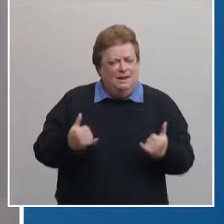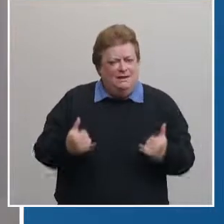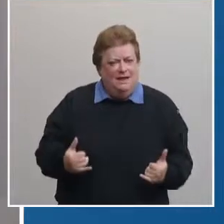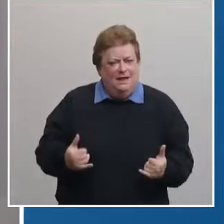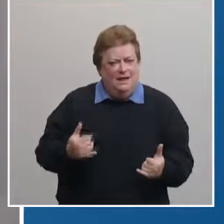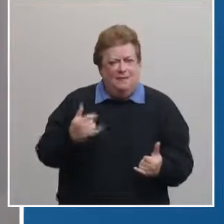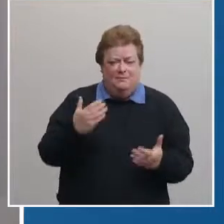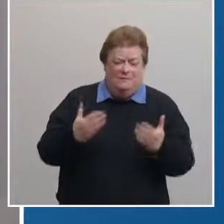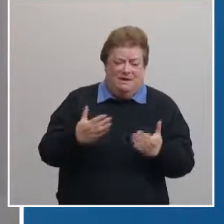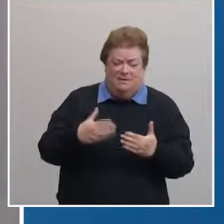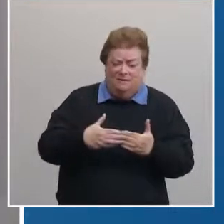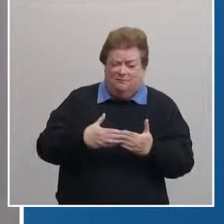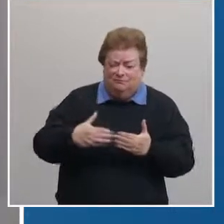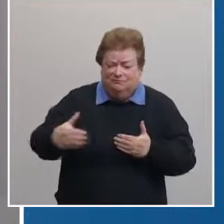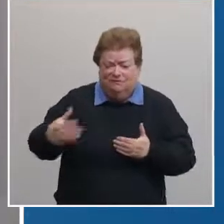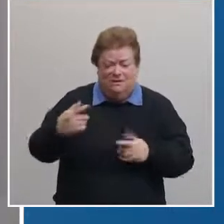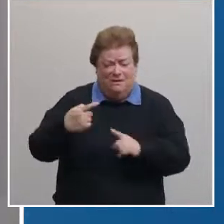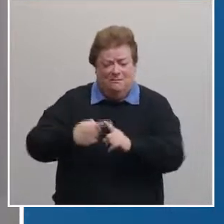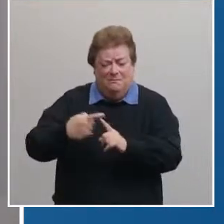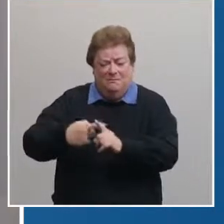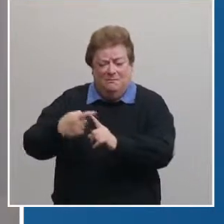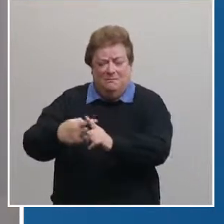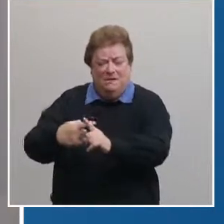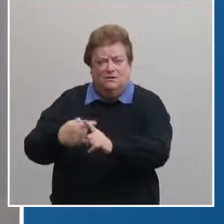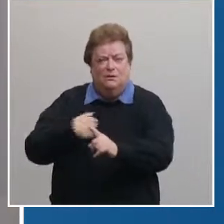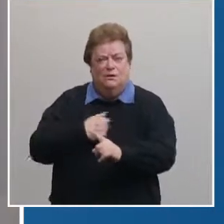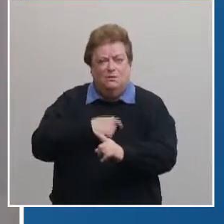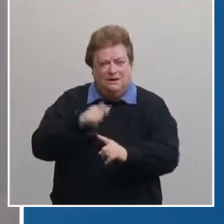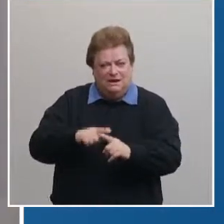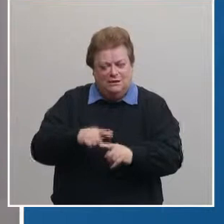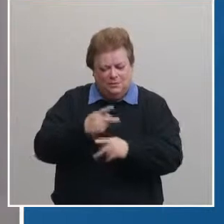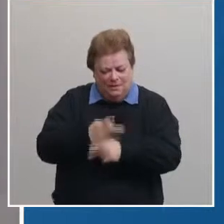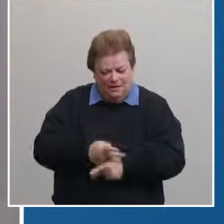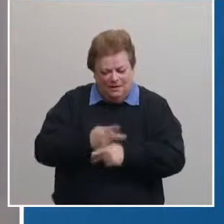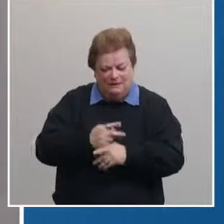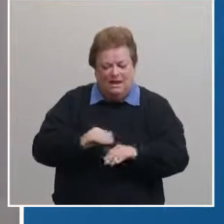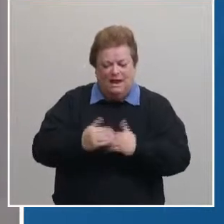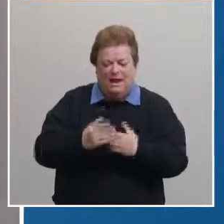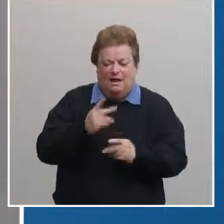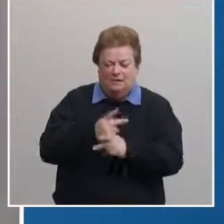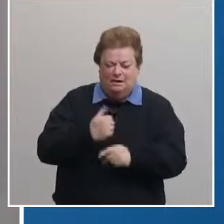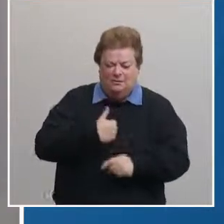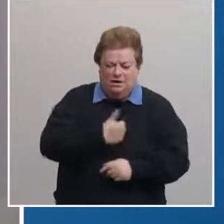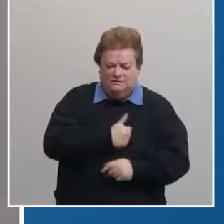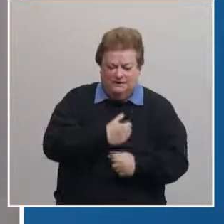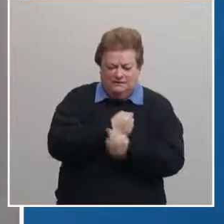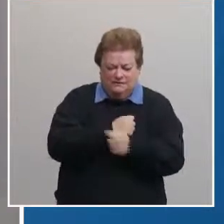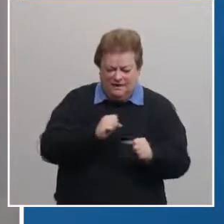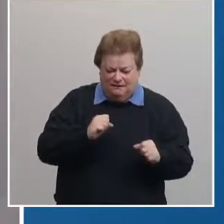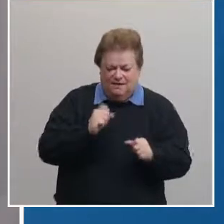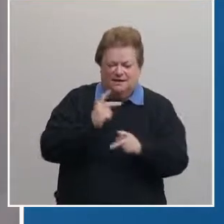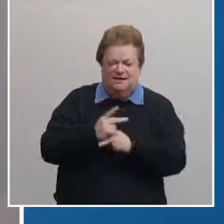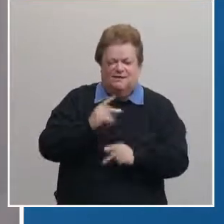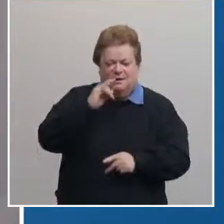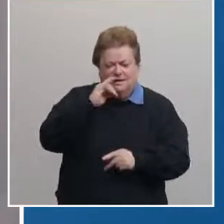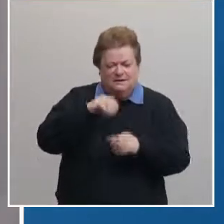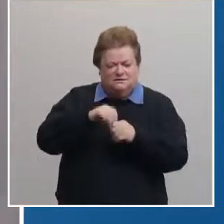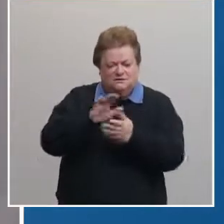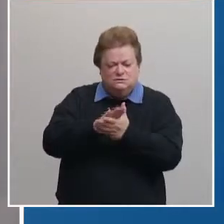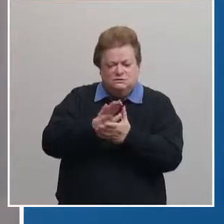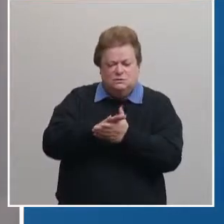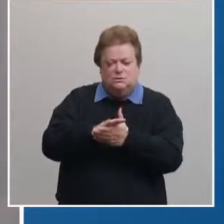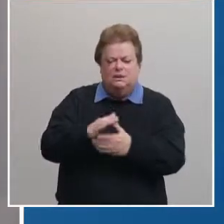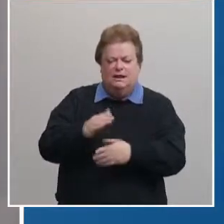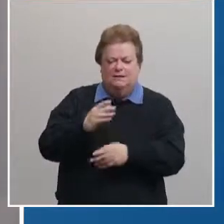be months we all need to continue to take the precautions that keep us safe to keep our kids in school and that help our businesses